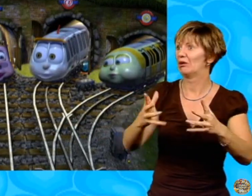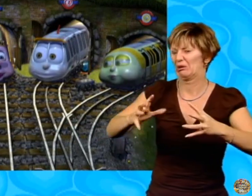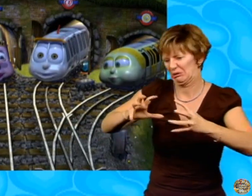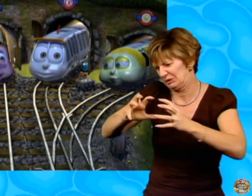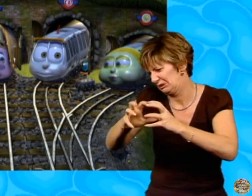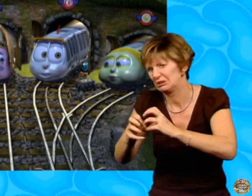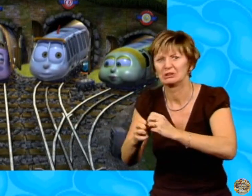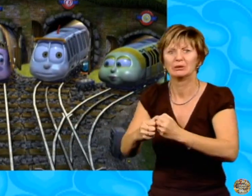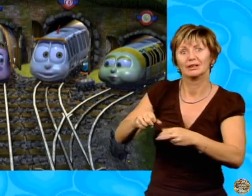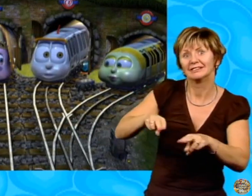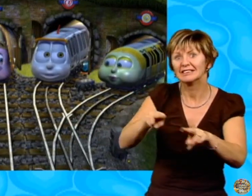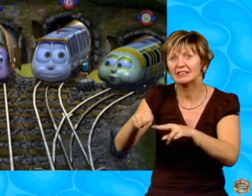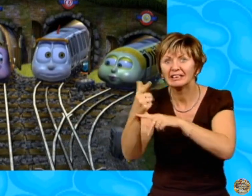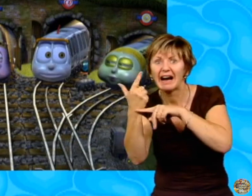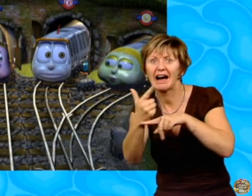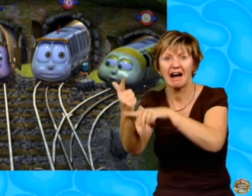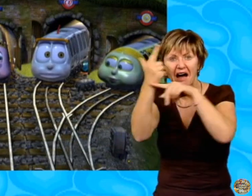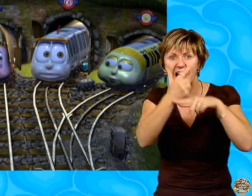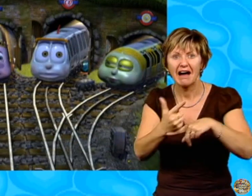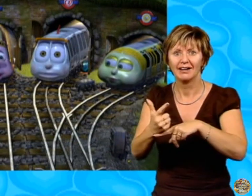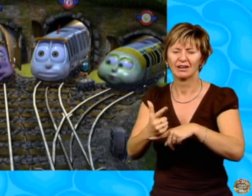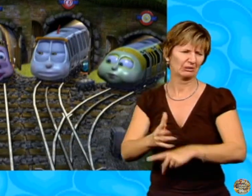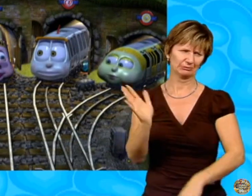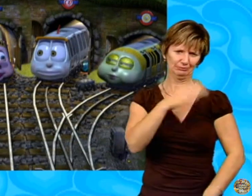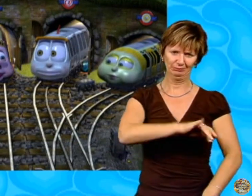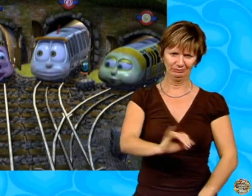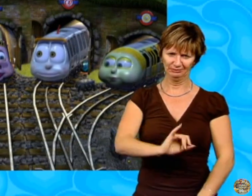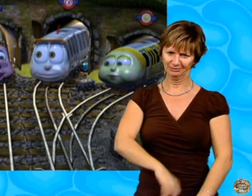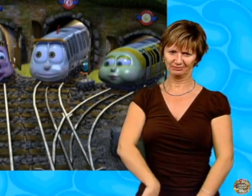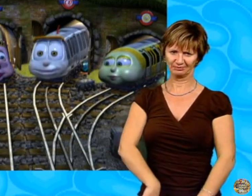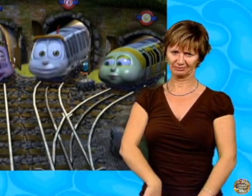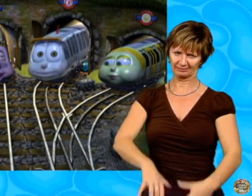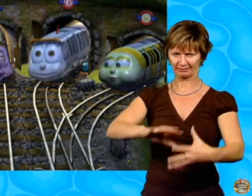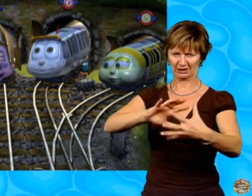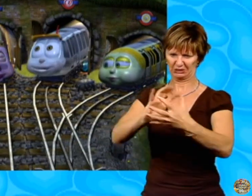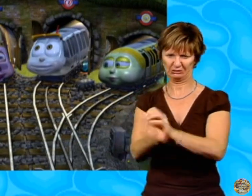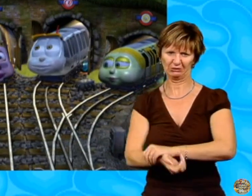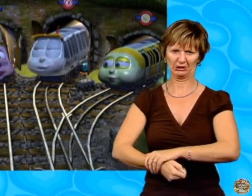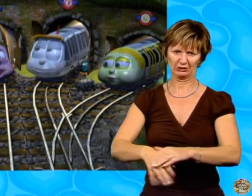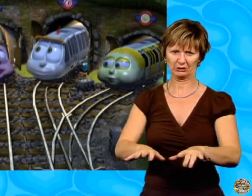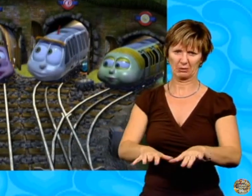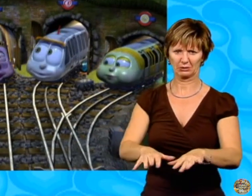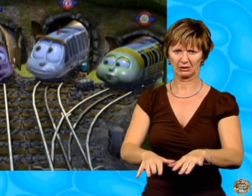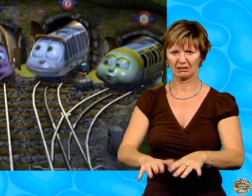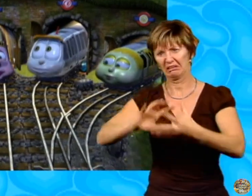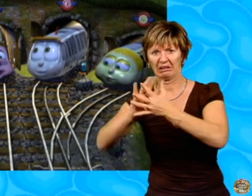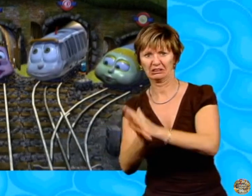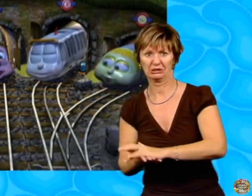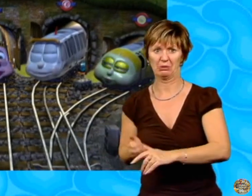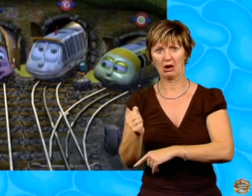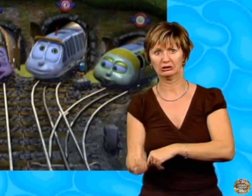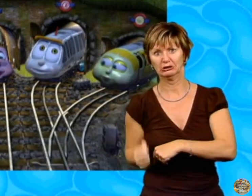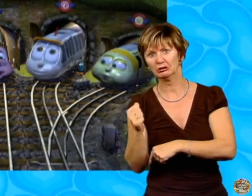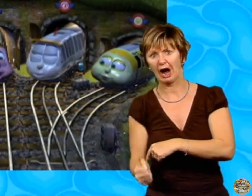Or a squashed video camera. Oh, this is ridiculous. A squashed computer. A